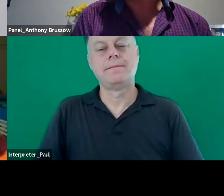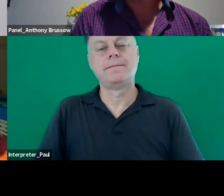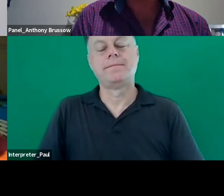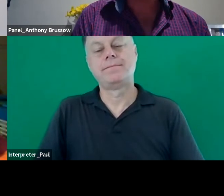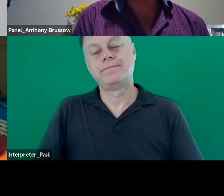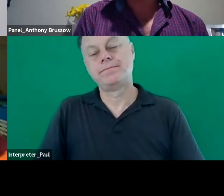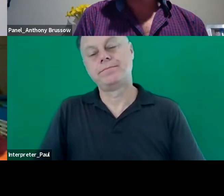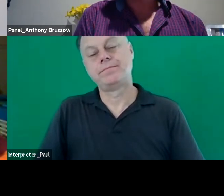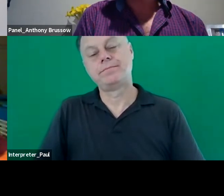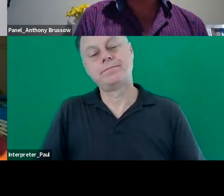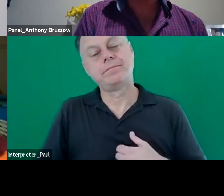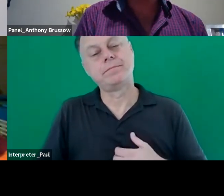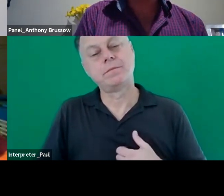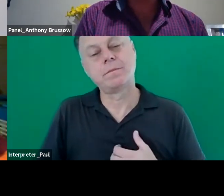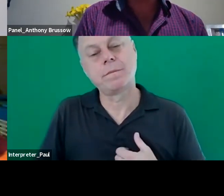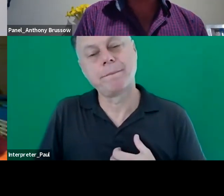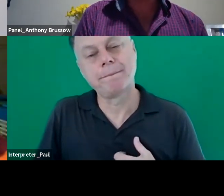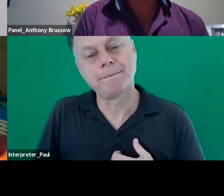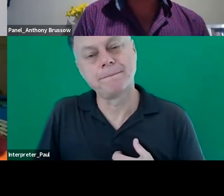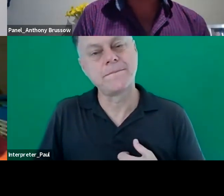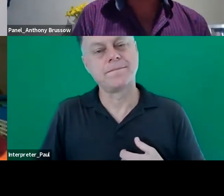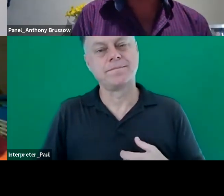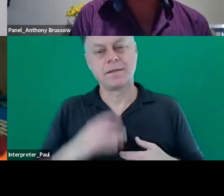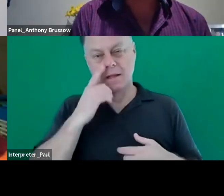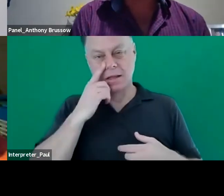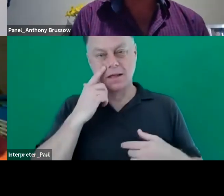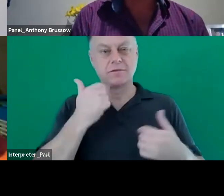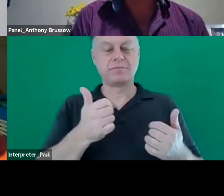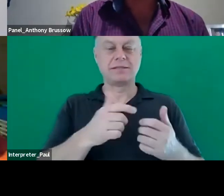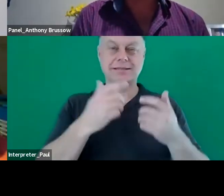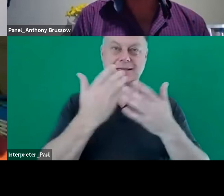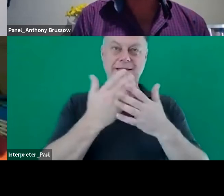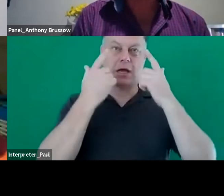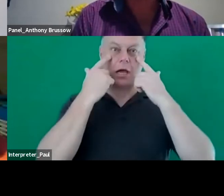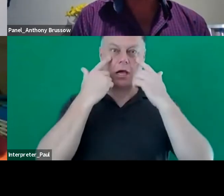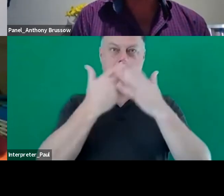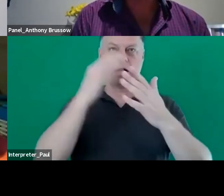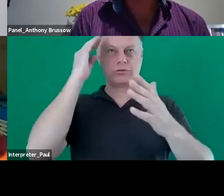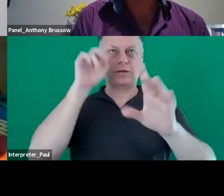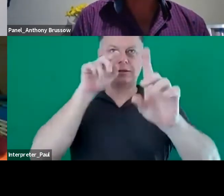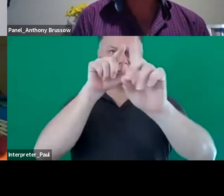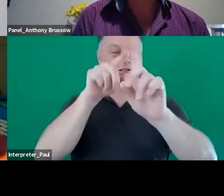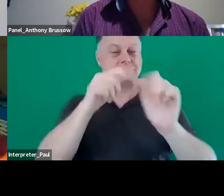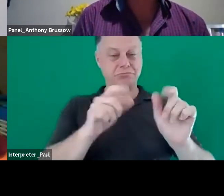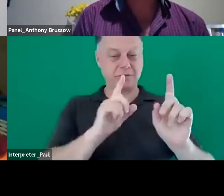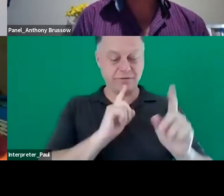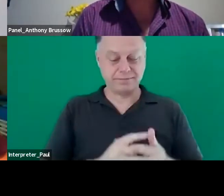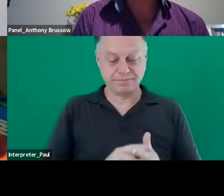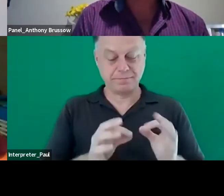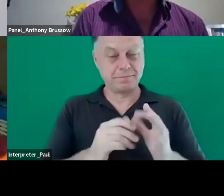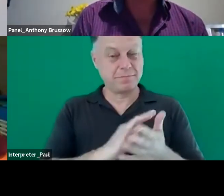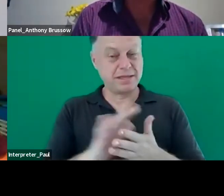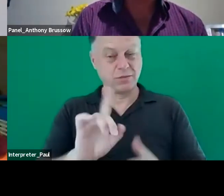one more advice keep your eyes on the prize a great piece of advice Anthony Beth what about you